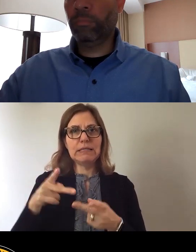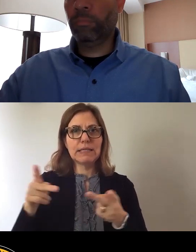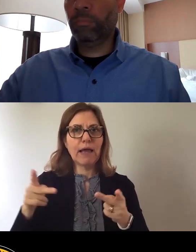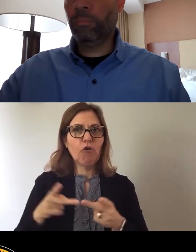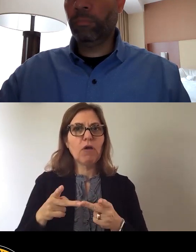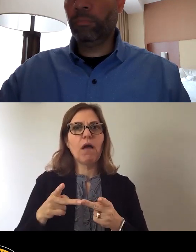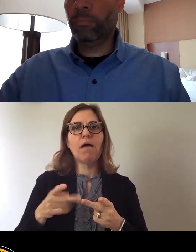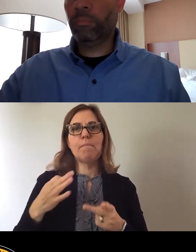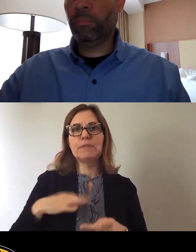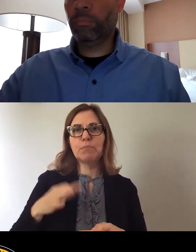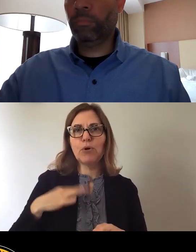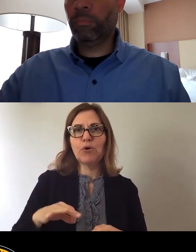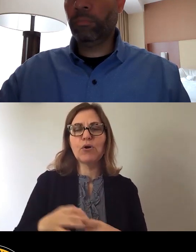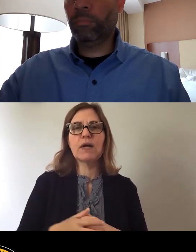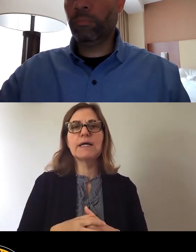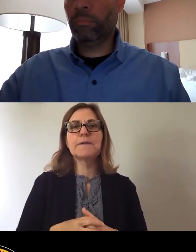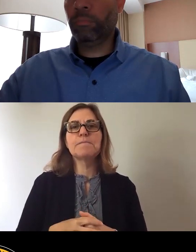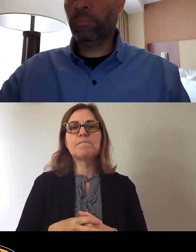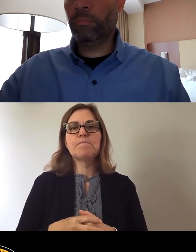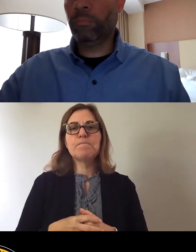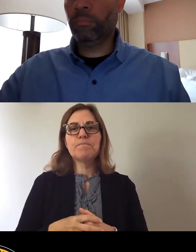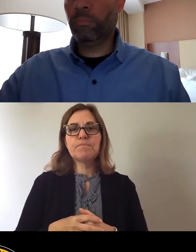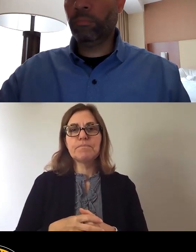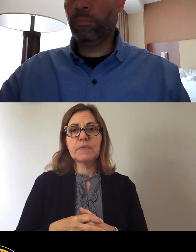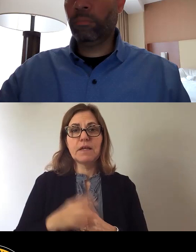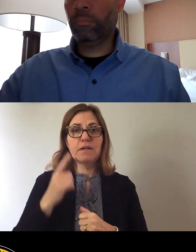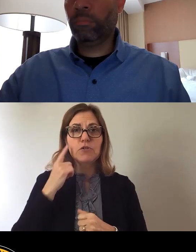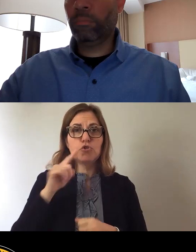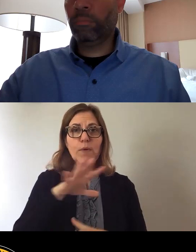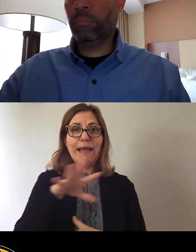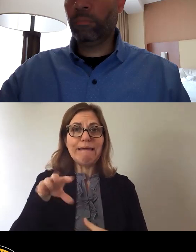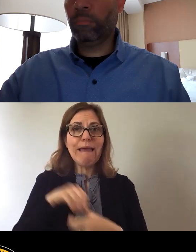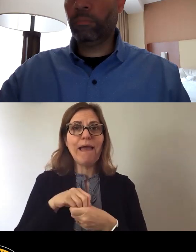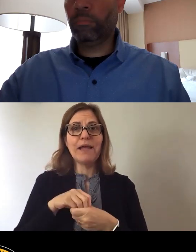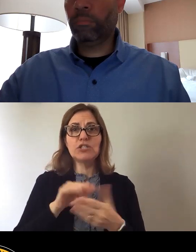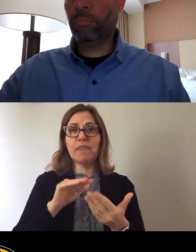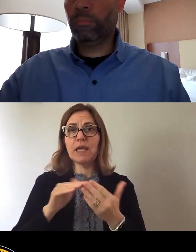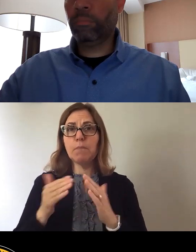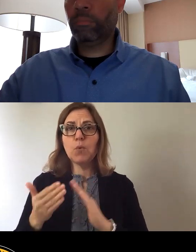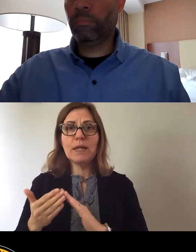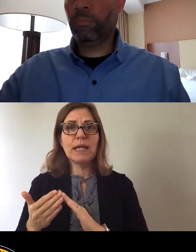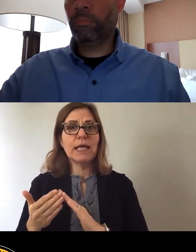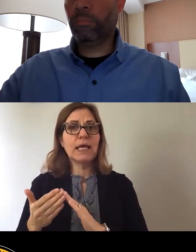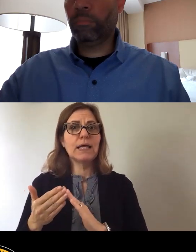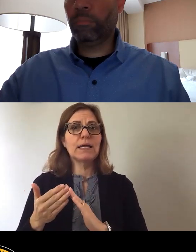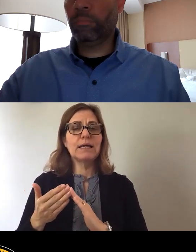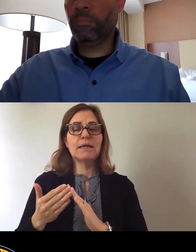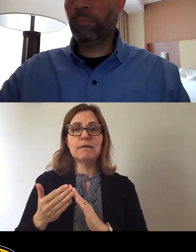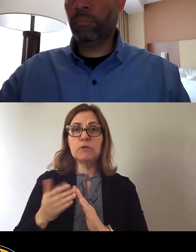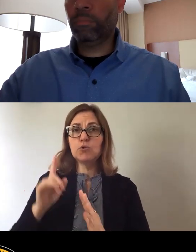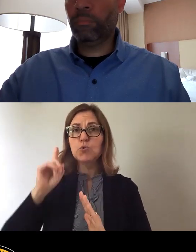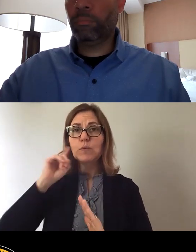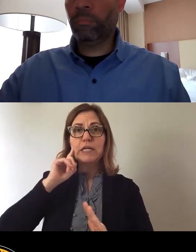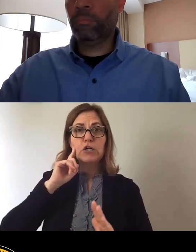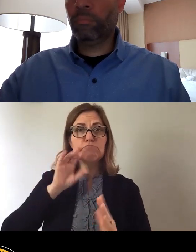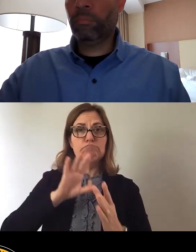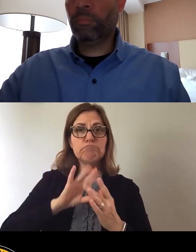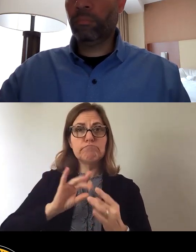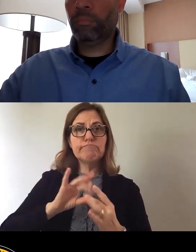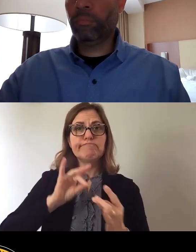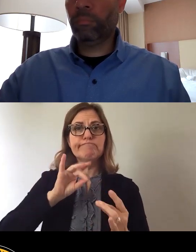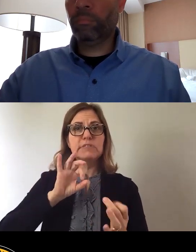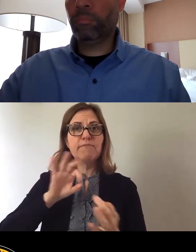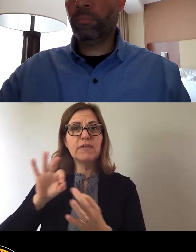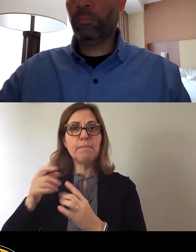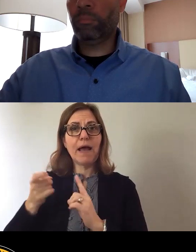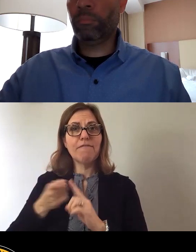in order to engage the community, in order to hear feedback from the community, in order